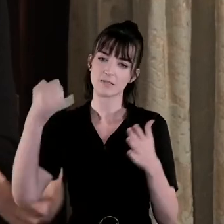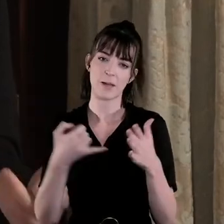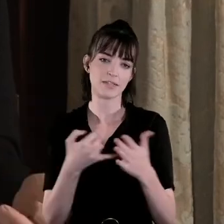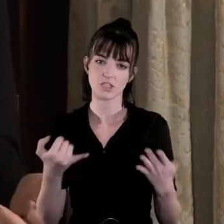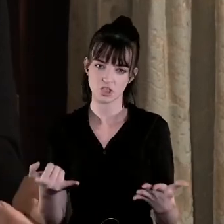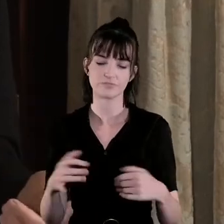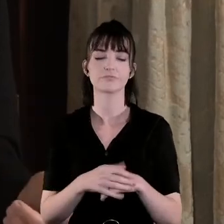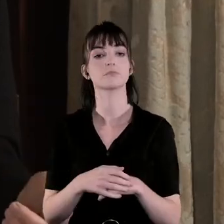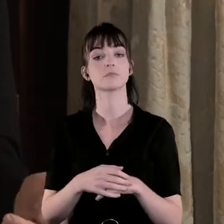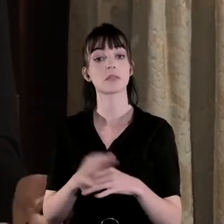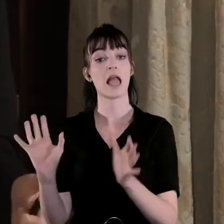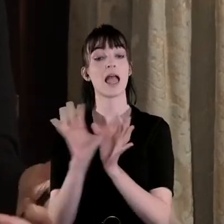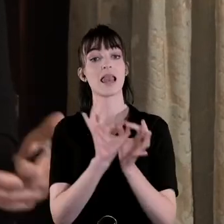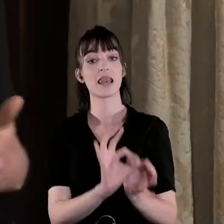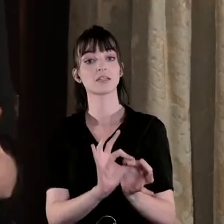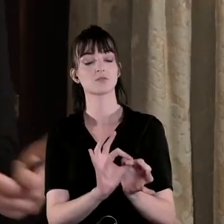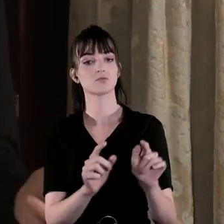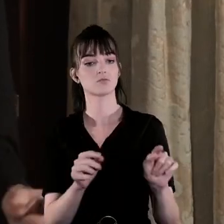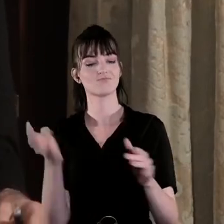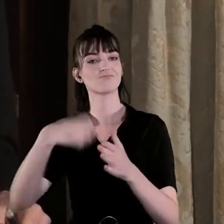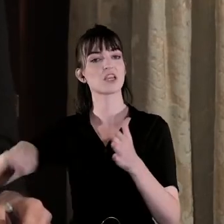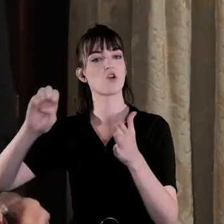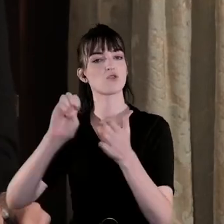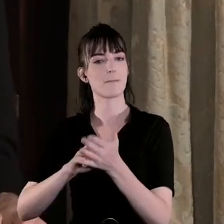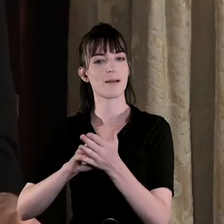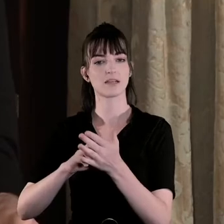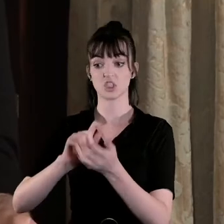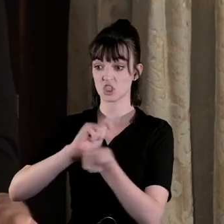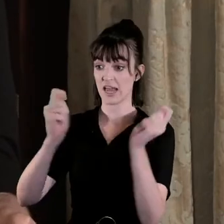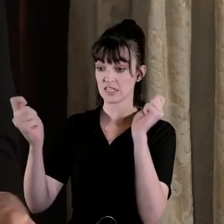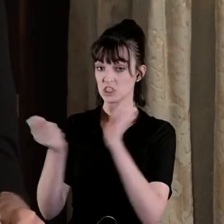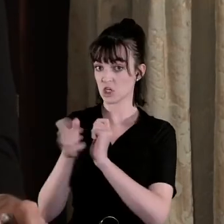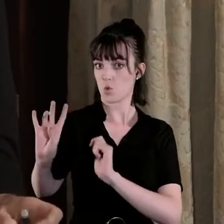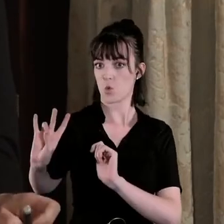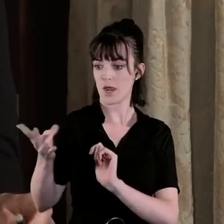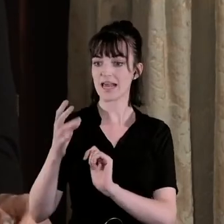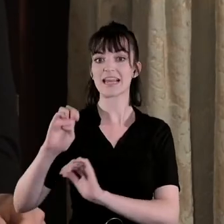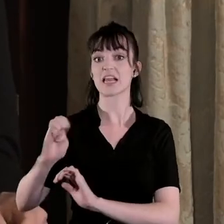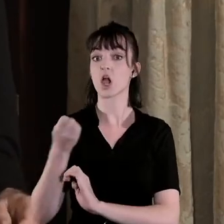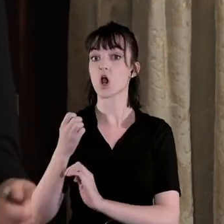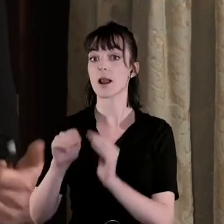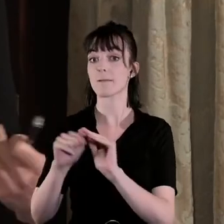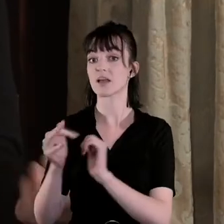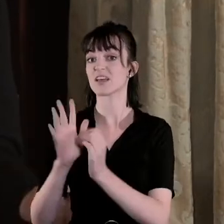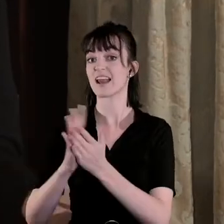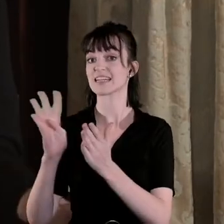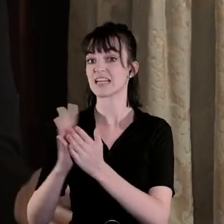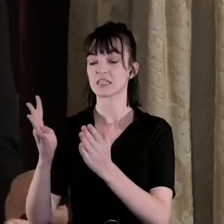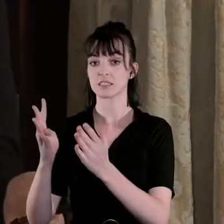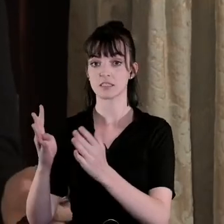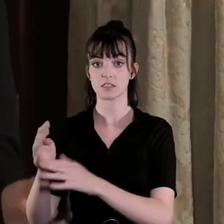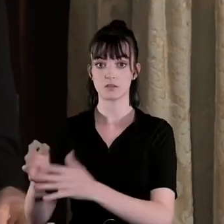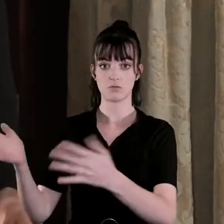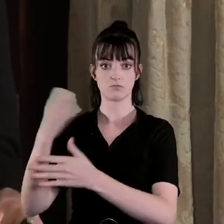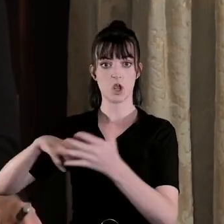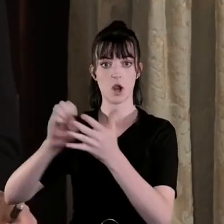is very much linked to the extent to which Europe has been really rapidly transformed in the early months of 1919 with the collapse of almost all the great